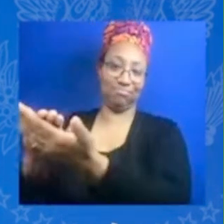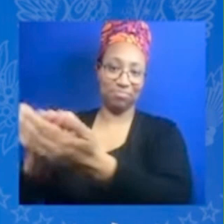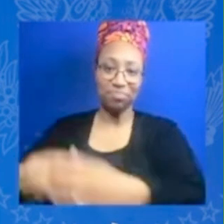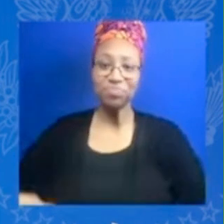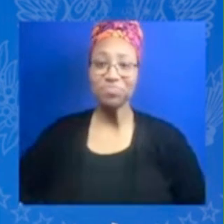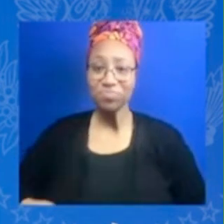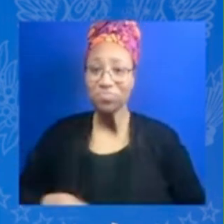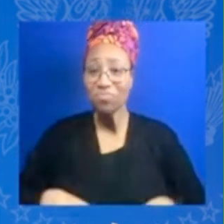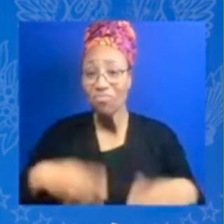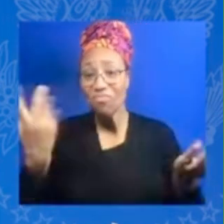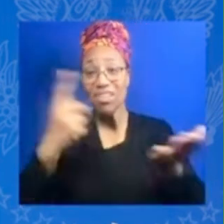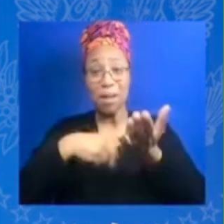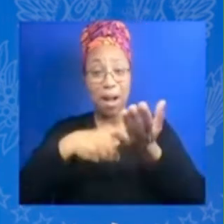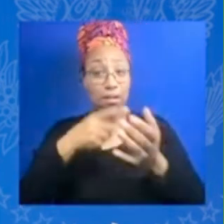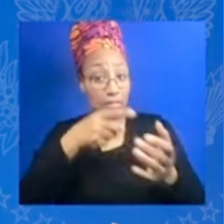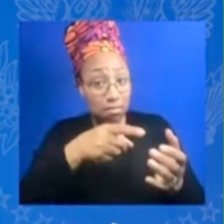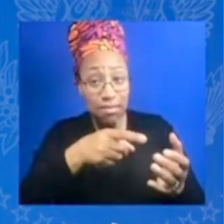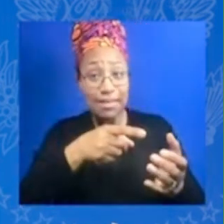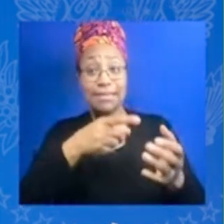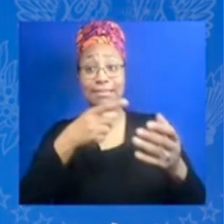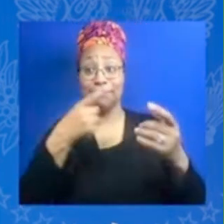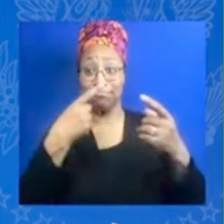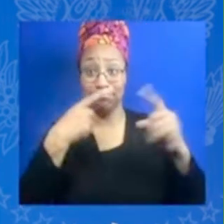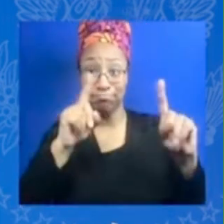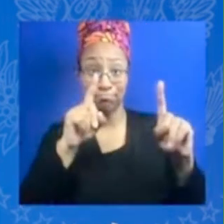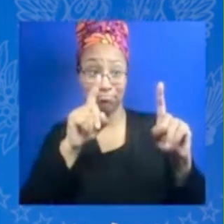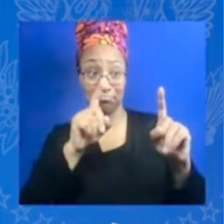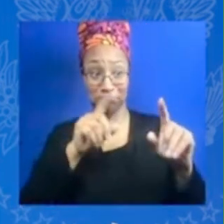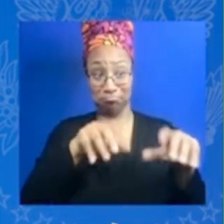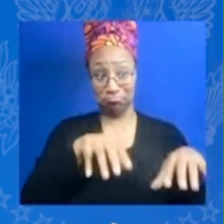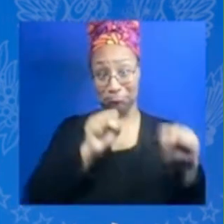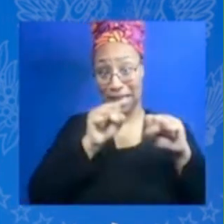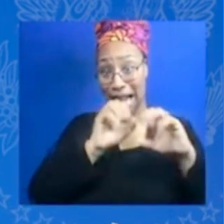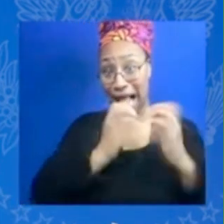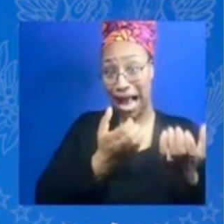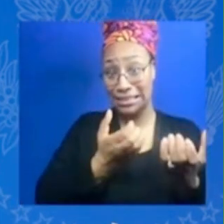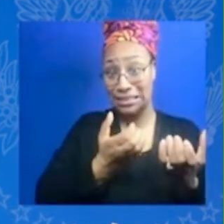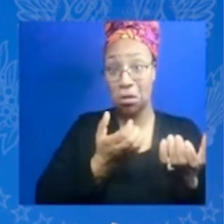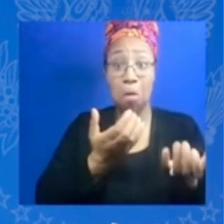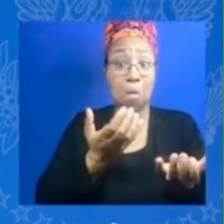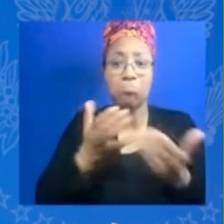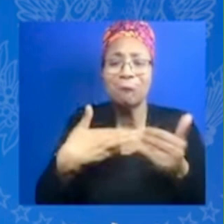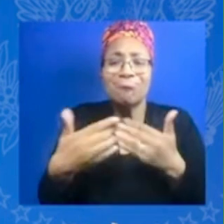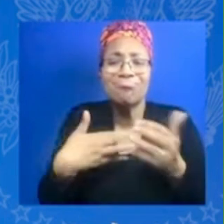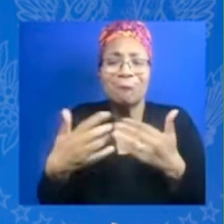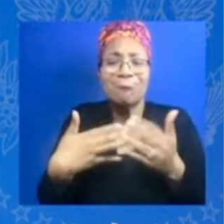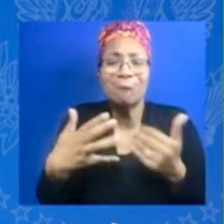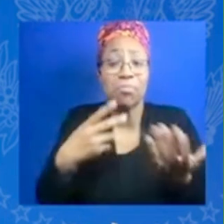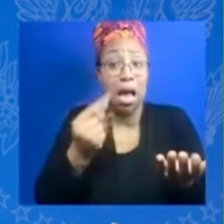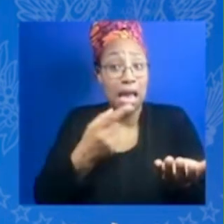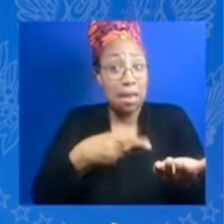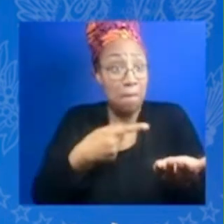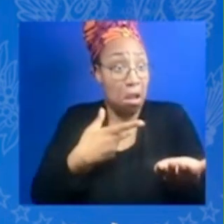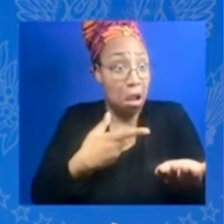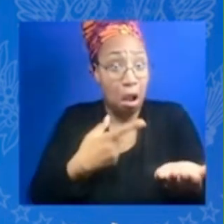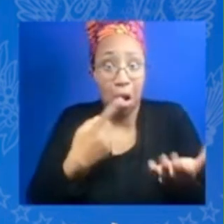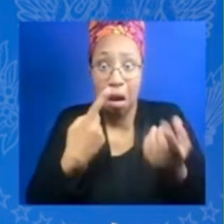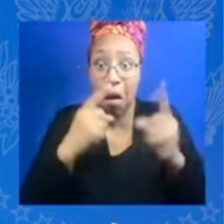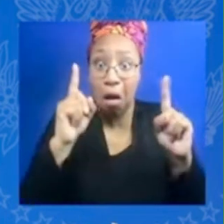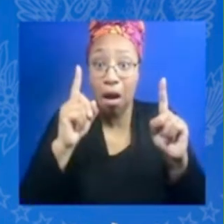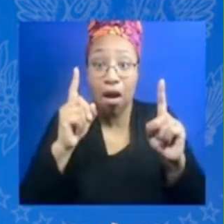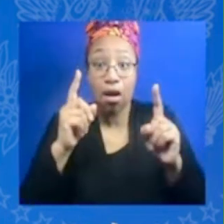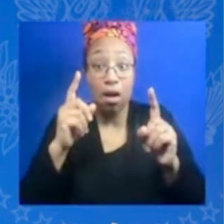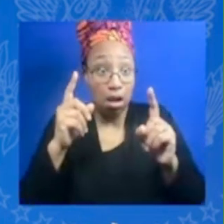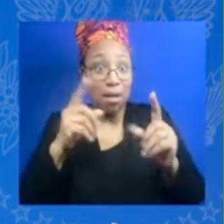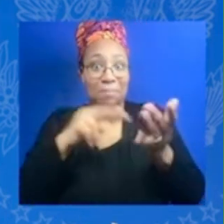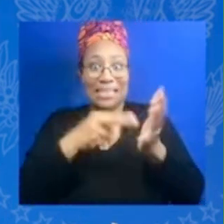you know it's funny because after that we launched another product that also kind of didn't work but that one at least had 20,000 reservations and class